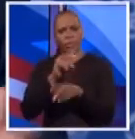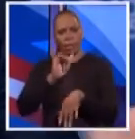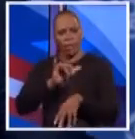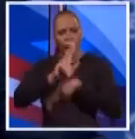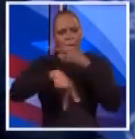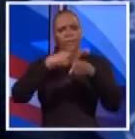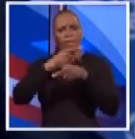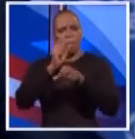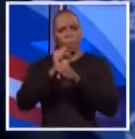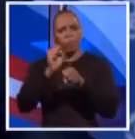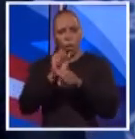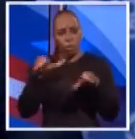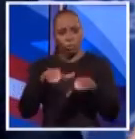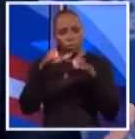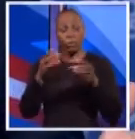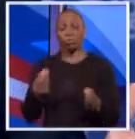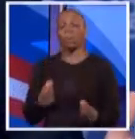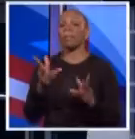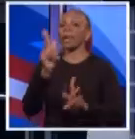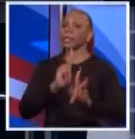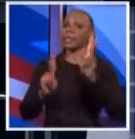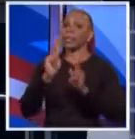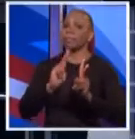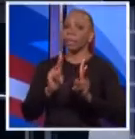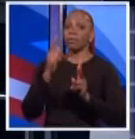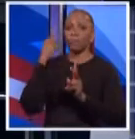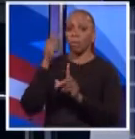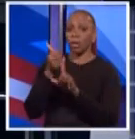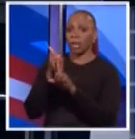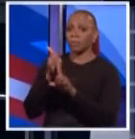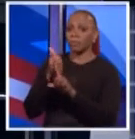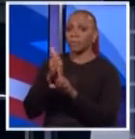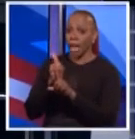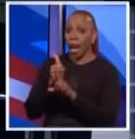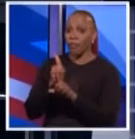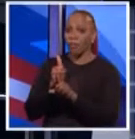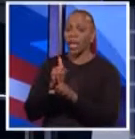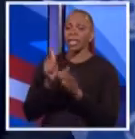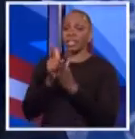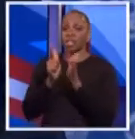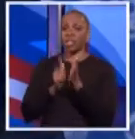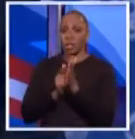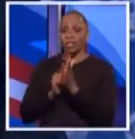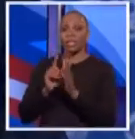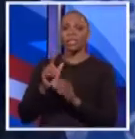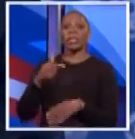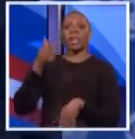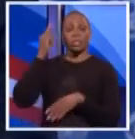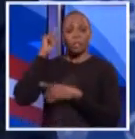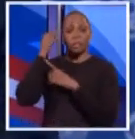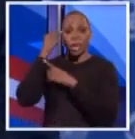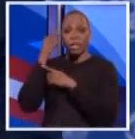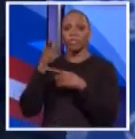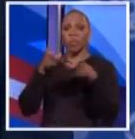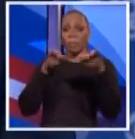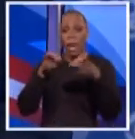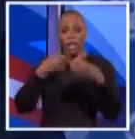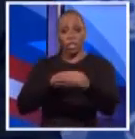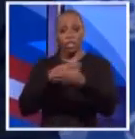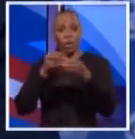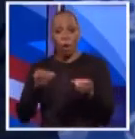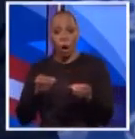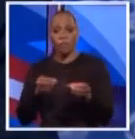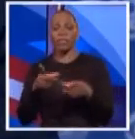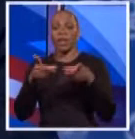a lot of people, when Elliott's attorney general, I can't imagine how many times he actually appeared in court. This is the way you manage an office. You manage the NICERS fund.